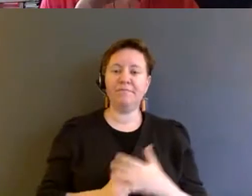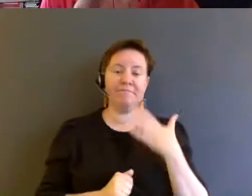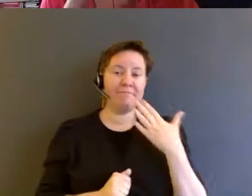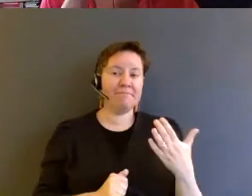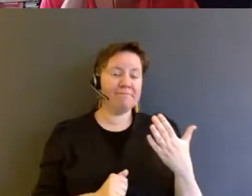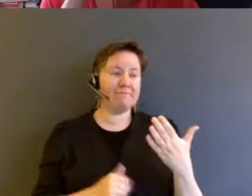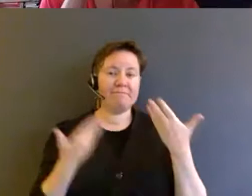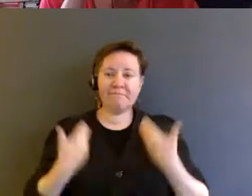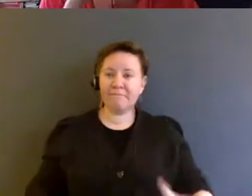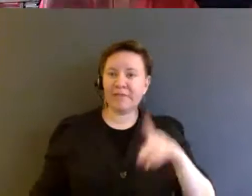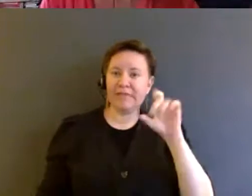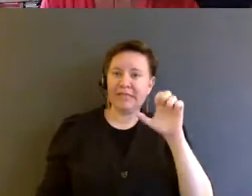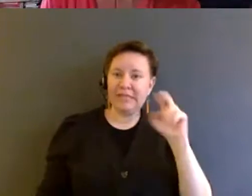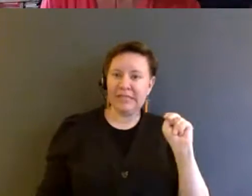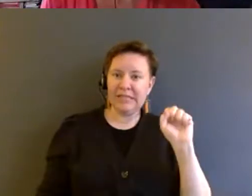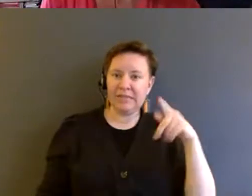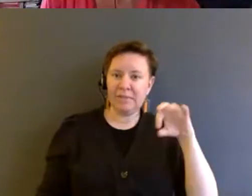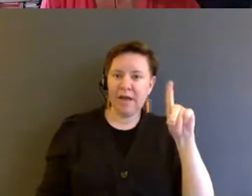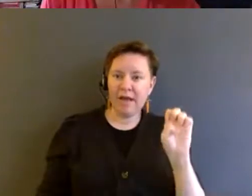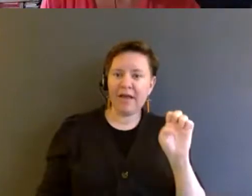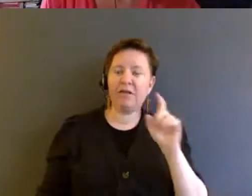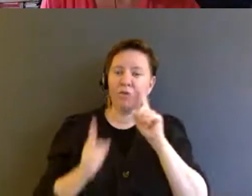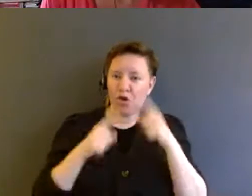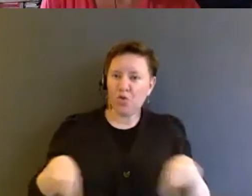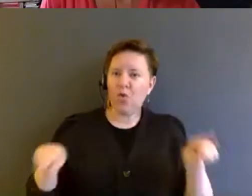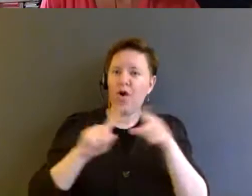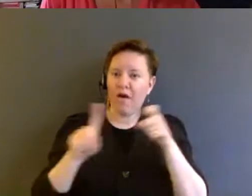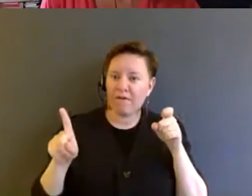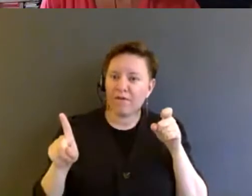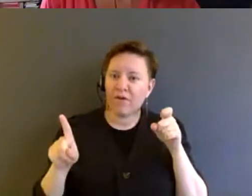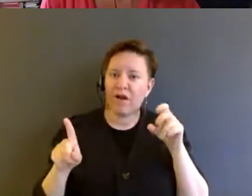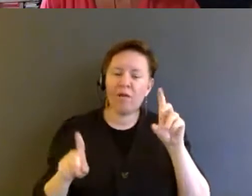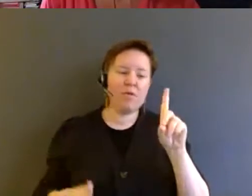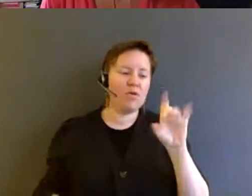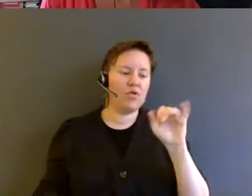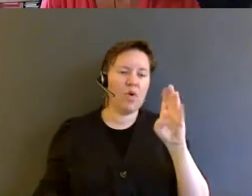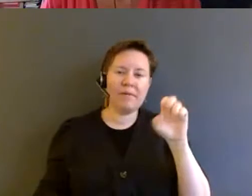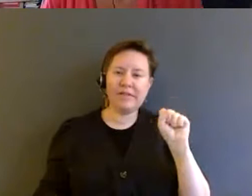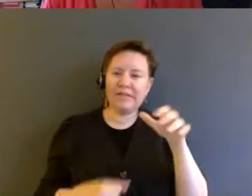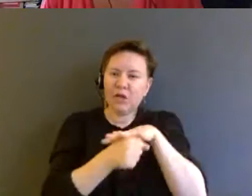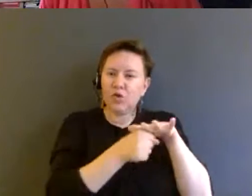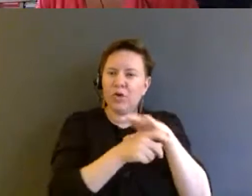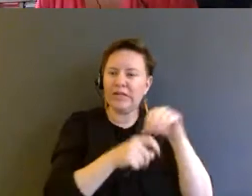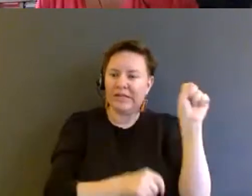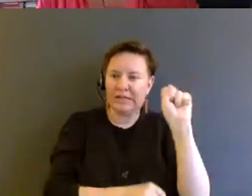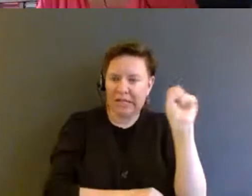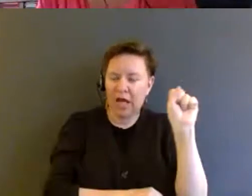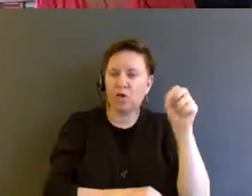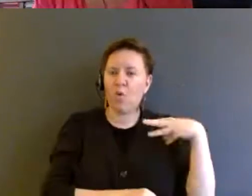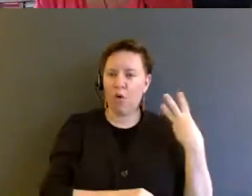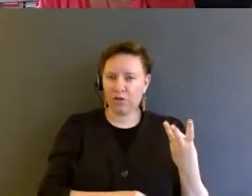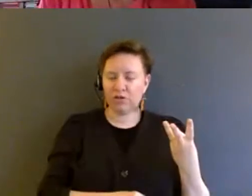I'm Dean Spade. I'm talking to you all from Duwamish territory in Seattle, Washington. And